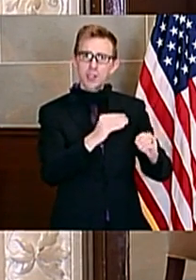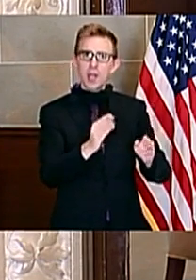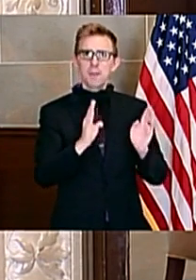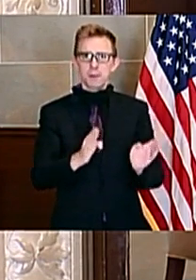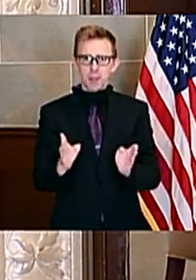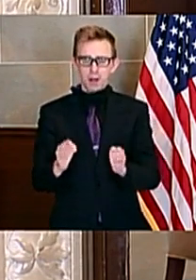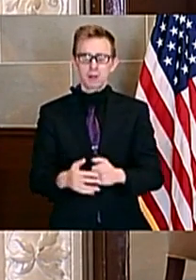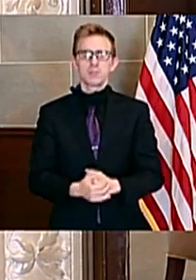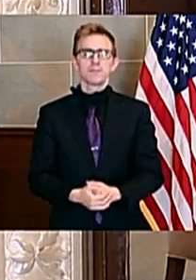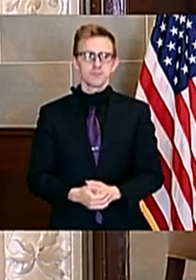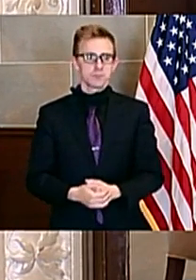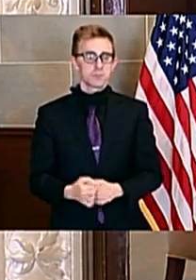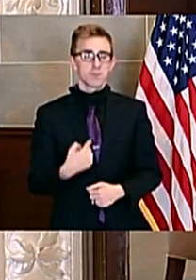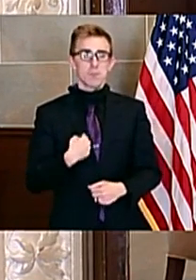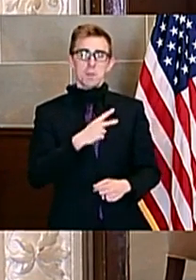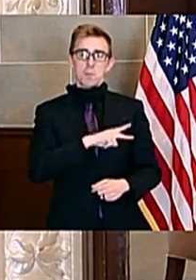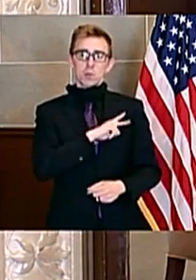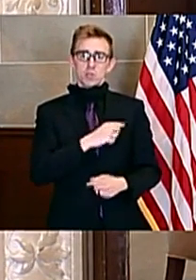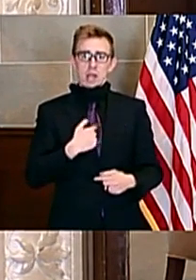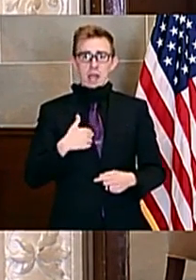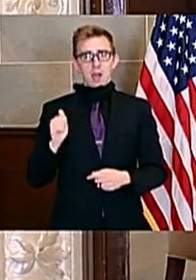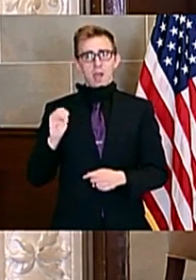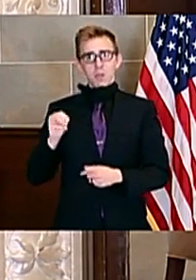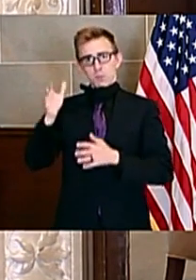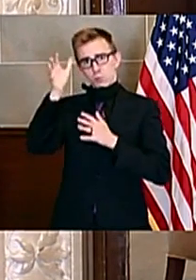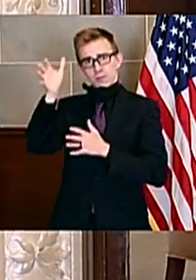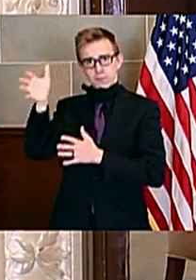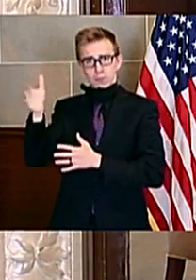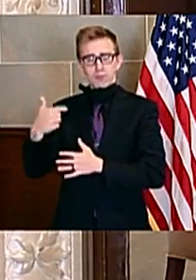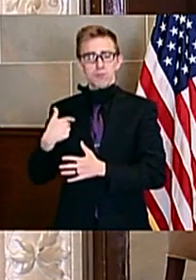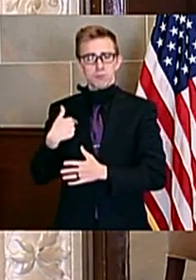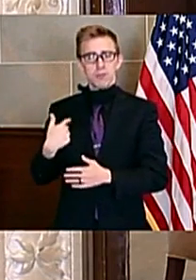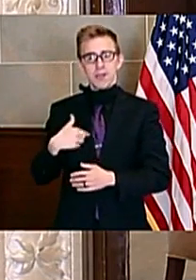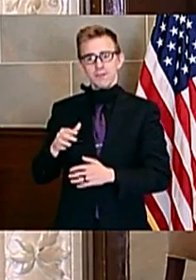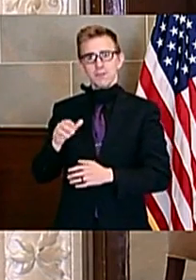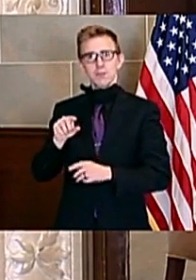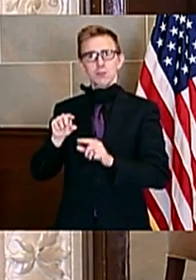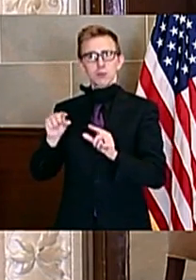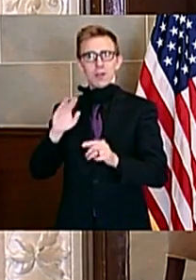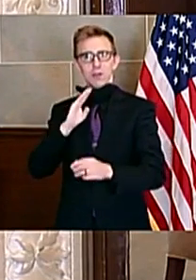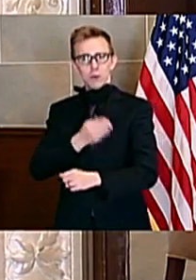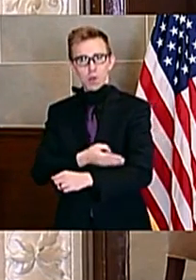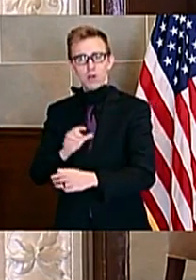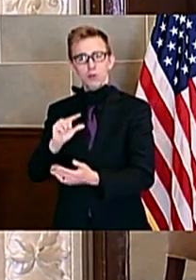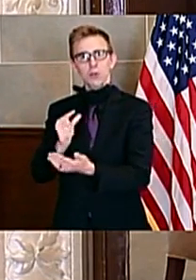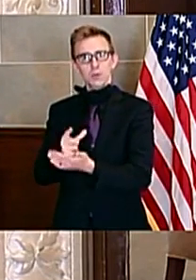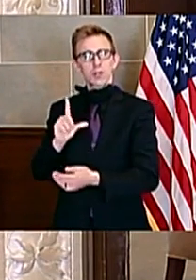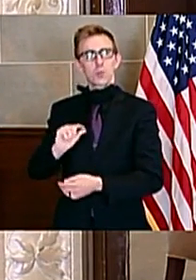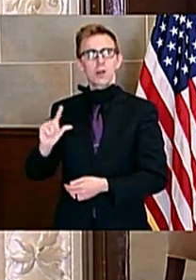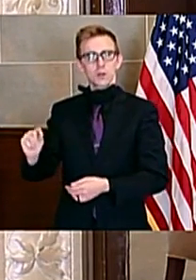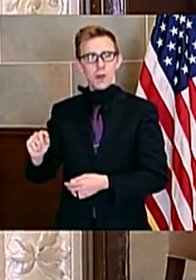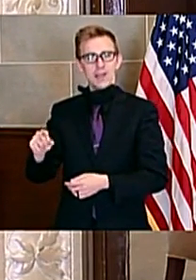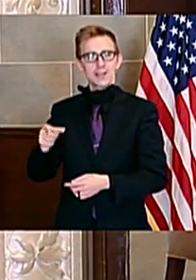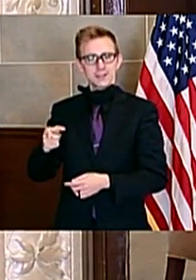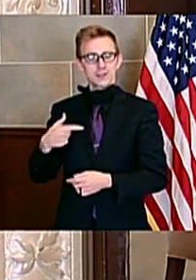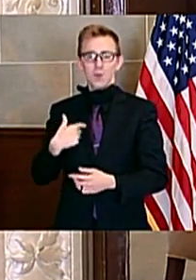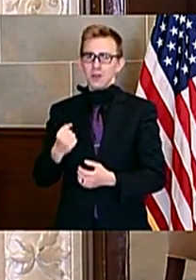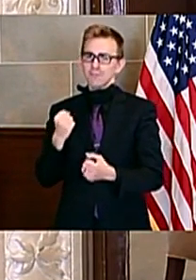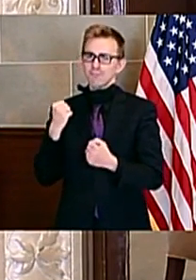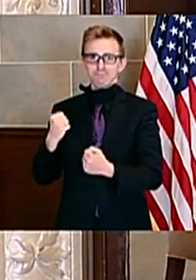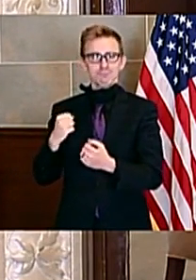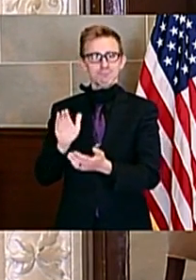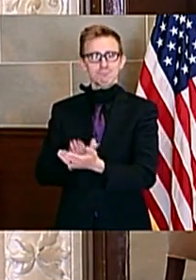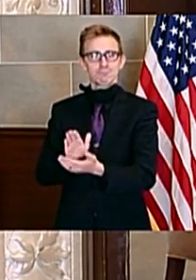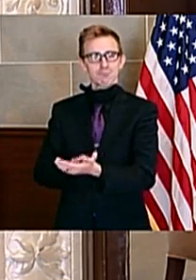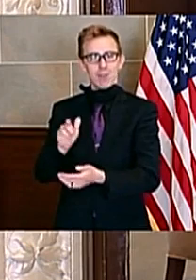personal note, as a grandparent, I've got a granddaughter that's graduating in 2020, so I'm kind of rooting for those graduation